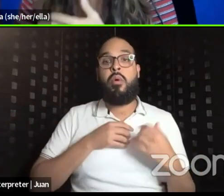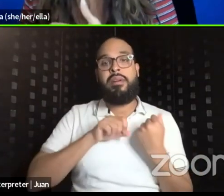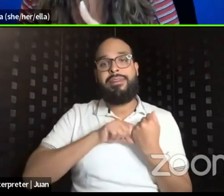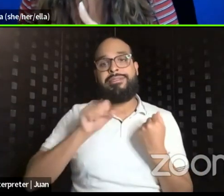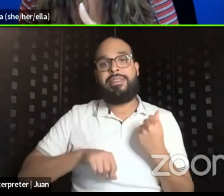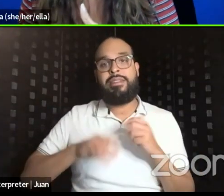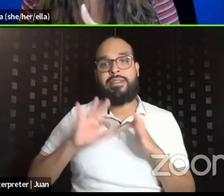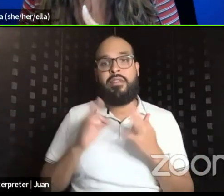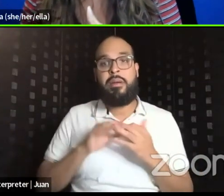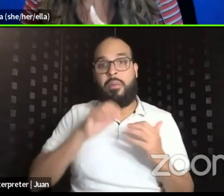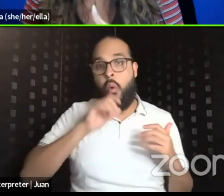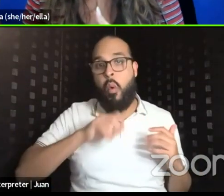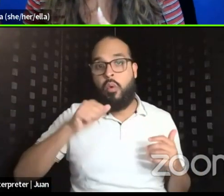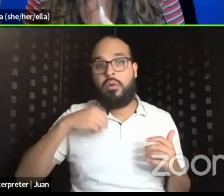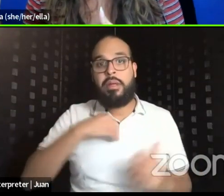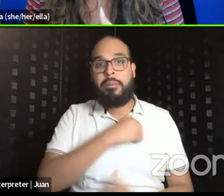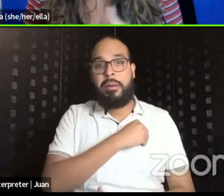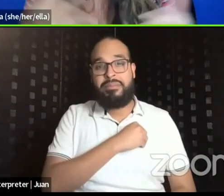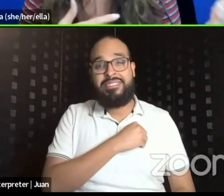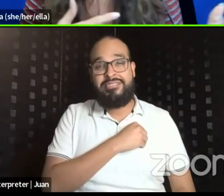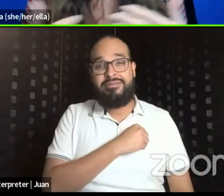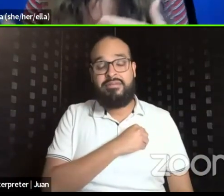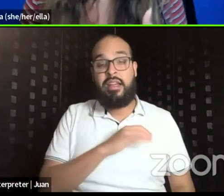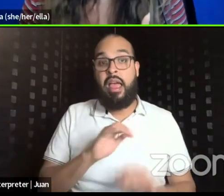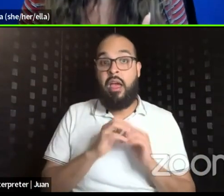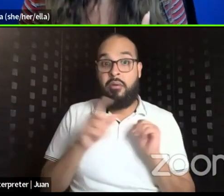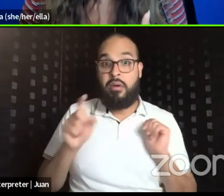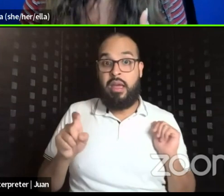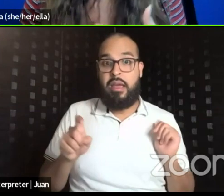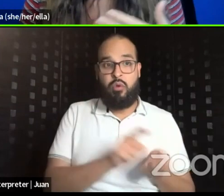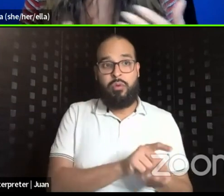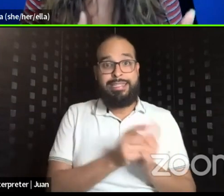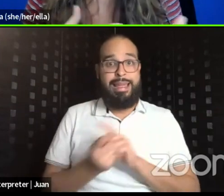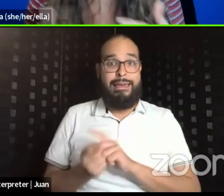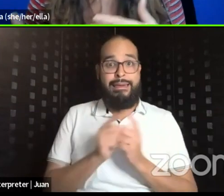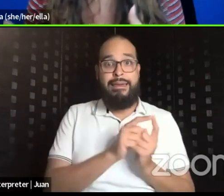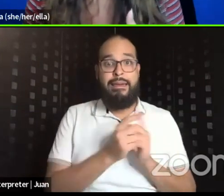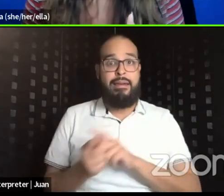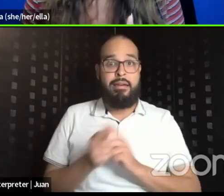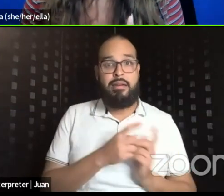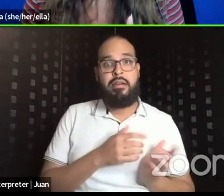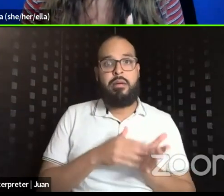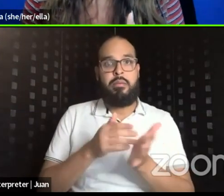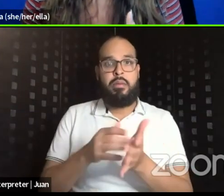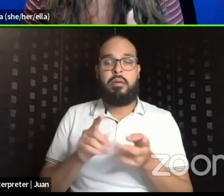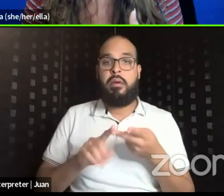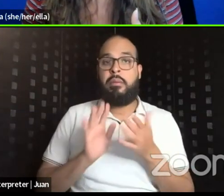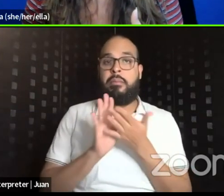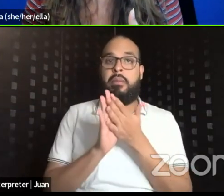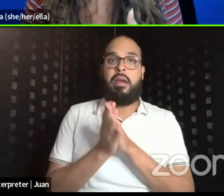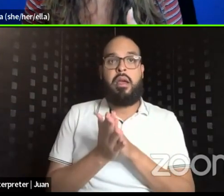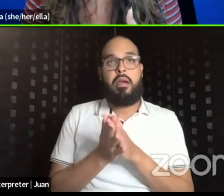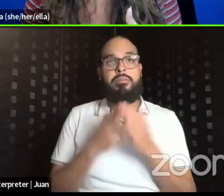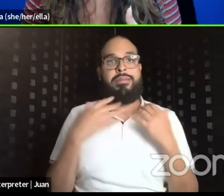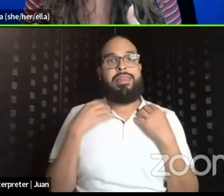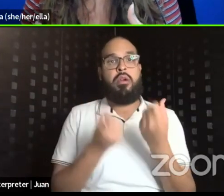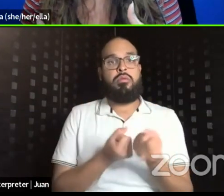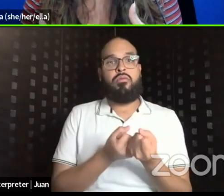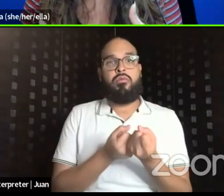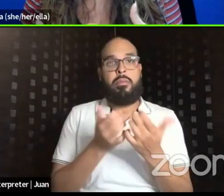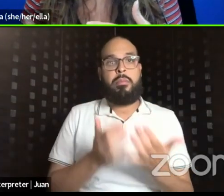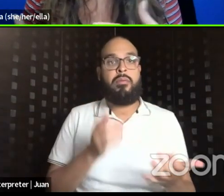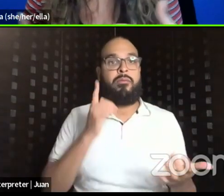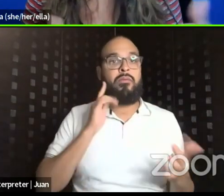with our older members, um, how we have to translate a lot, how we have to be health advocates, um, for our family members,